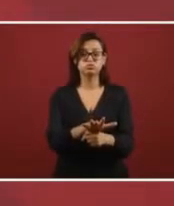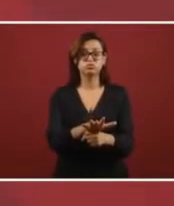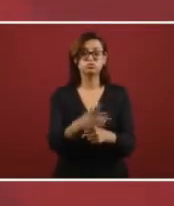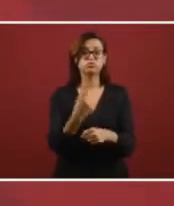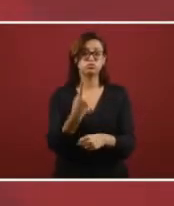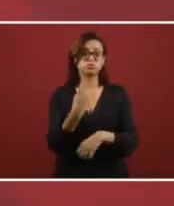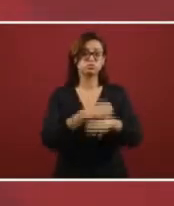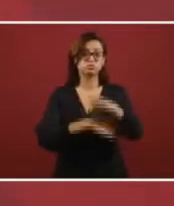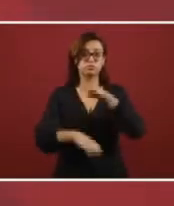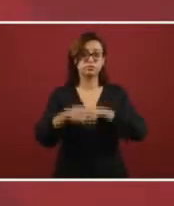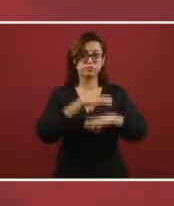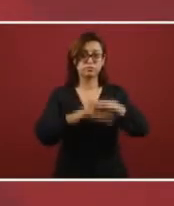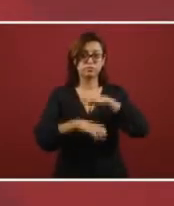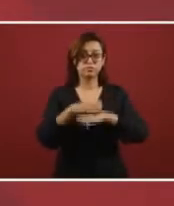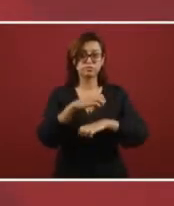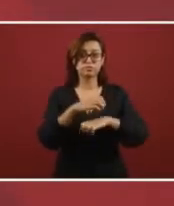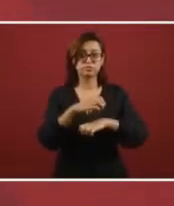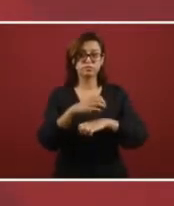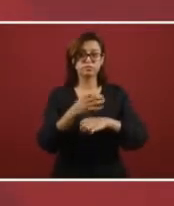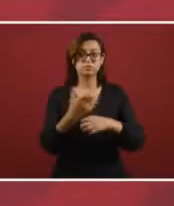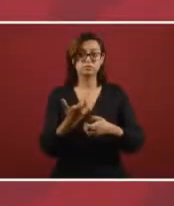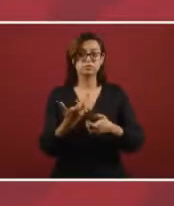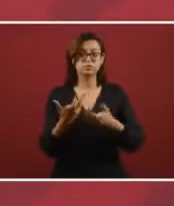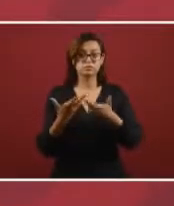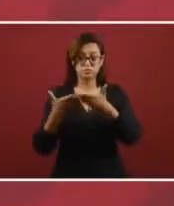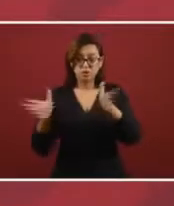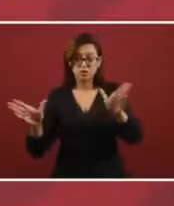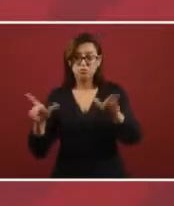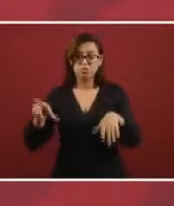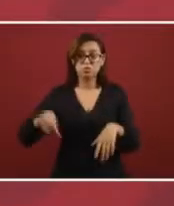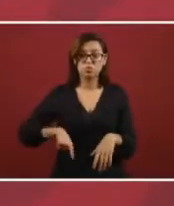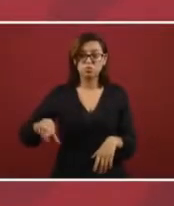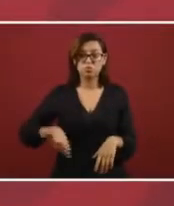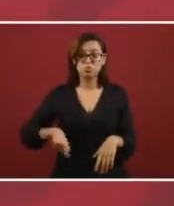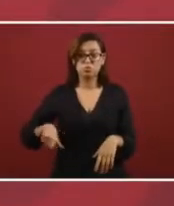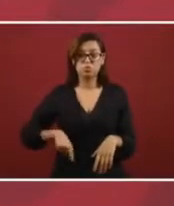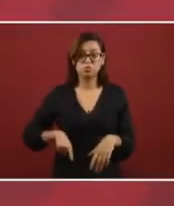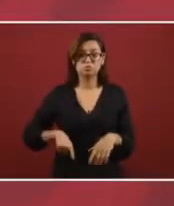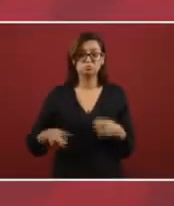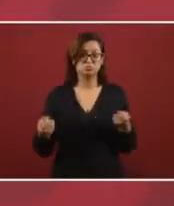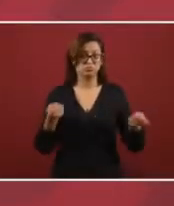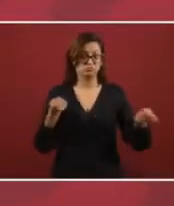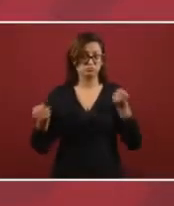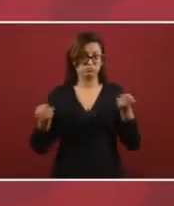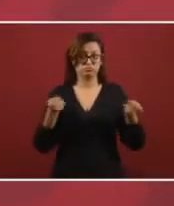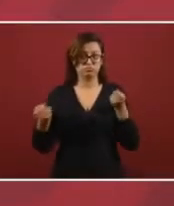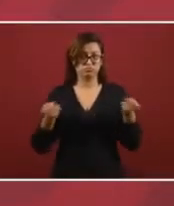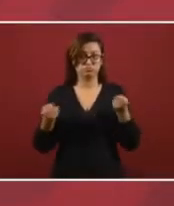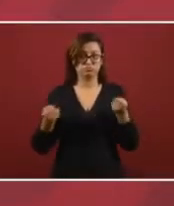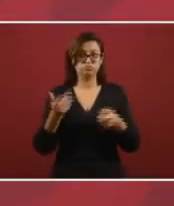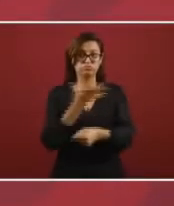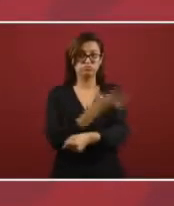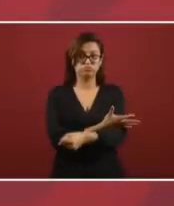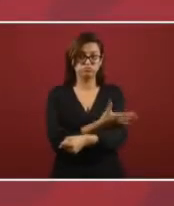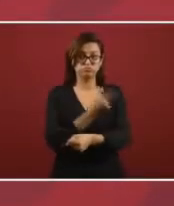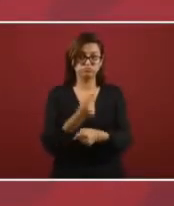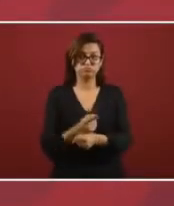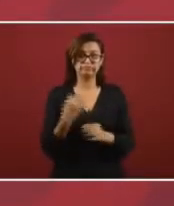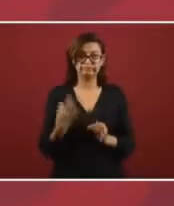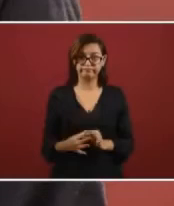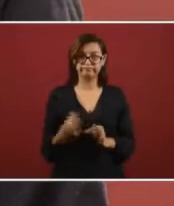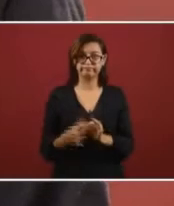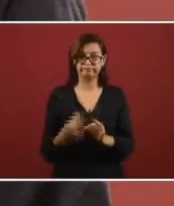if a company a public company is managed with honesty